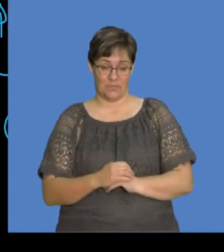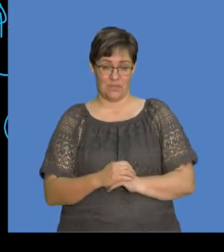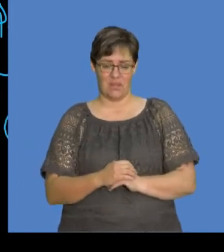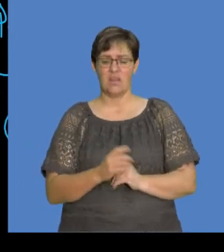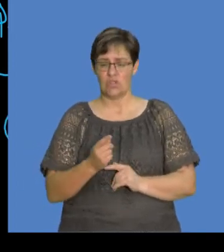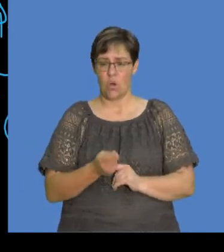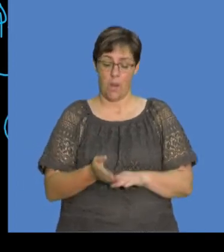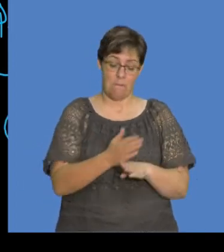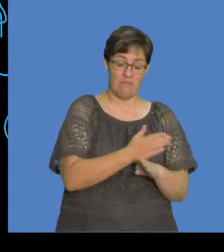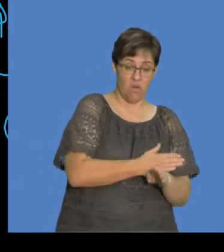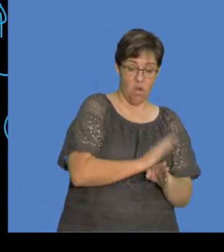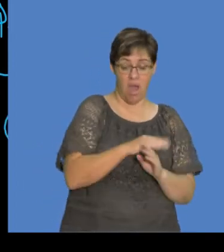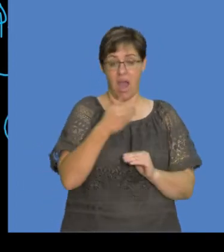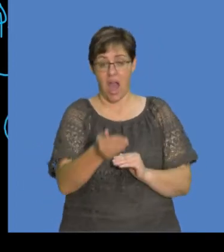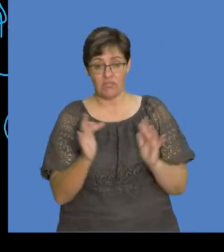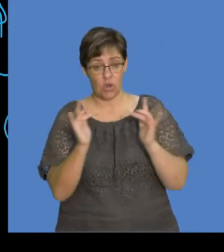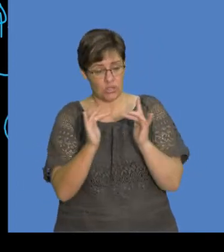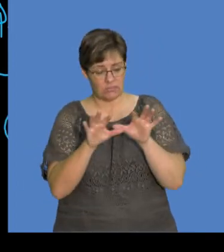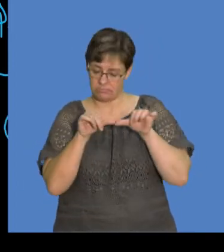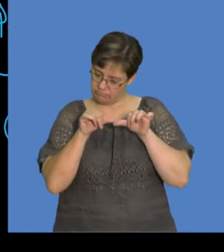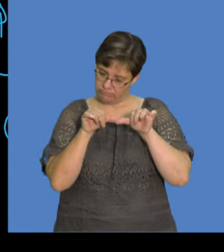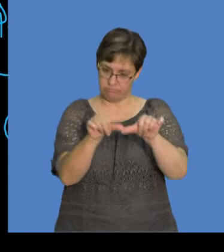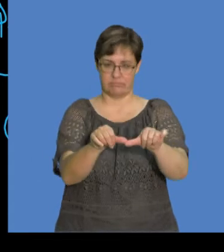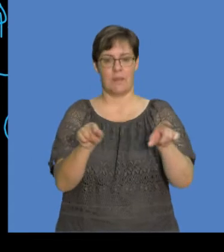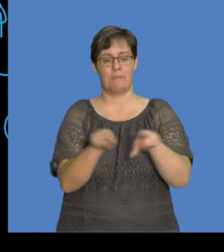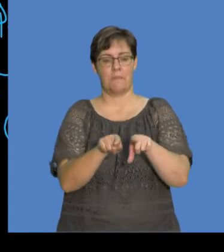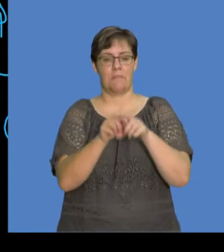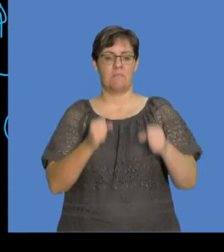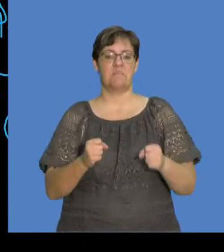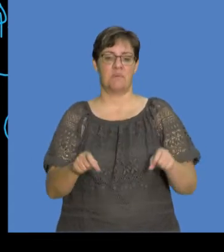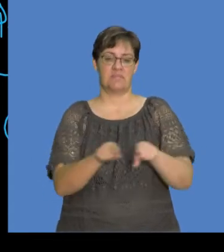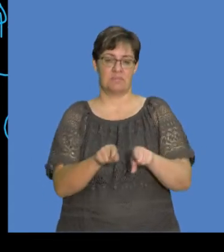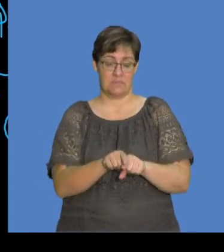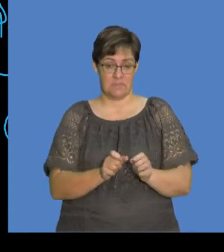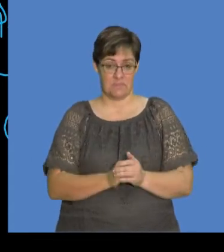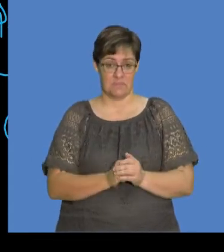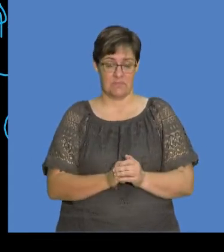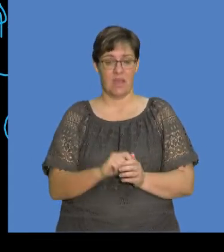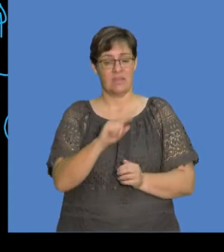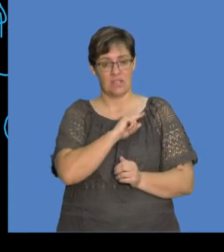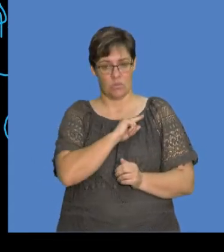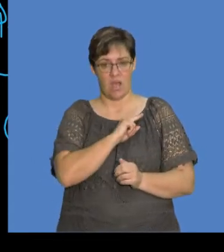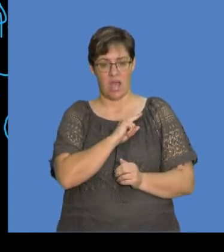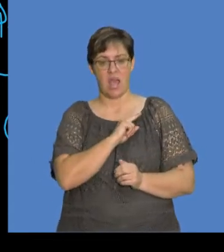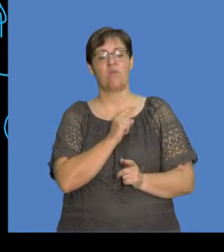net charge before and after contact has remained unchanged. Hence we talk the term conservation.